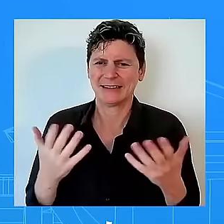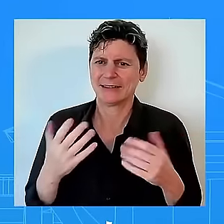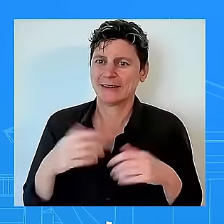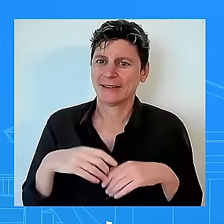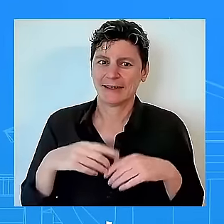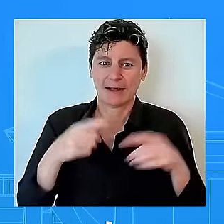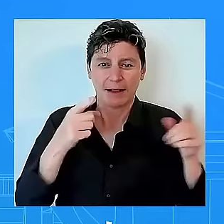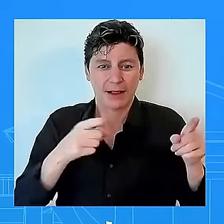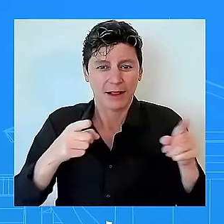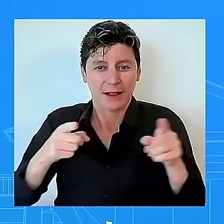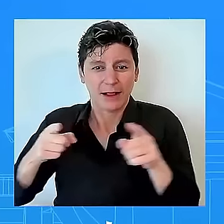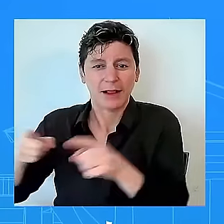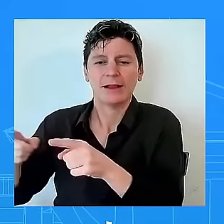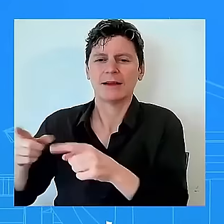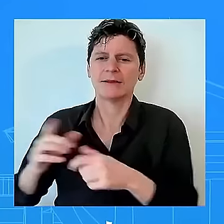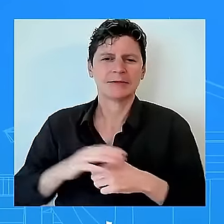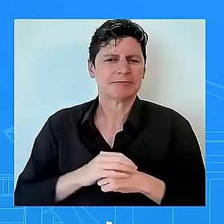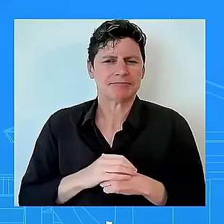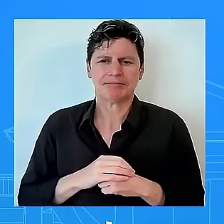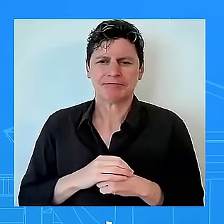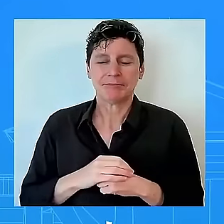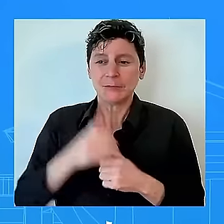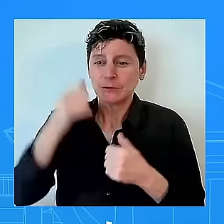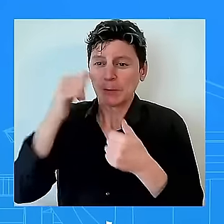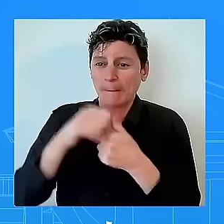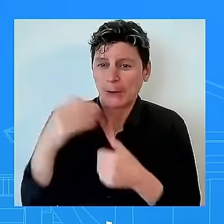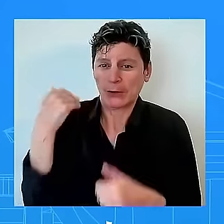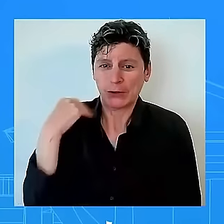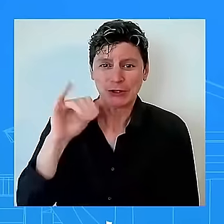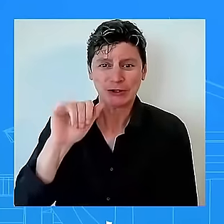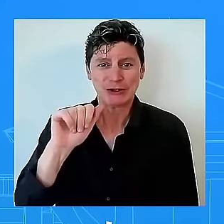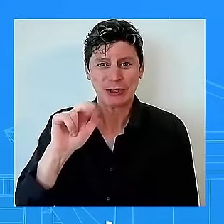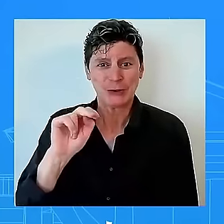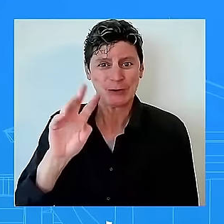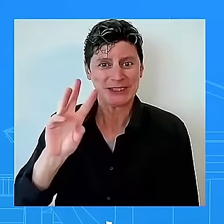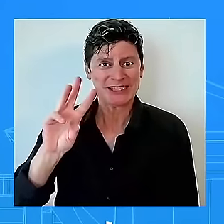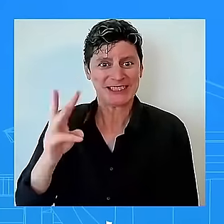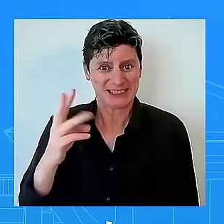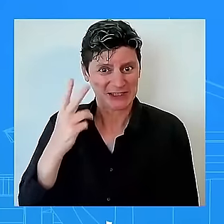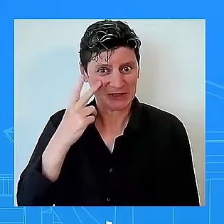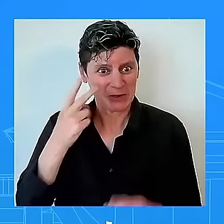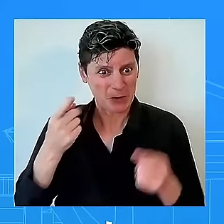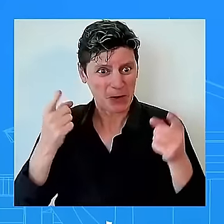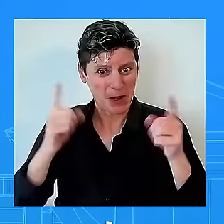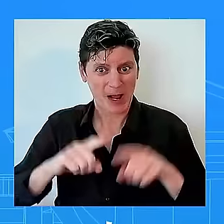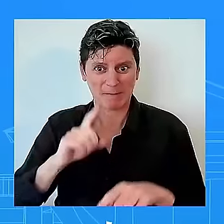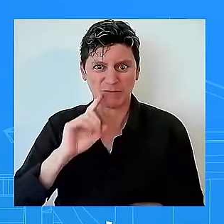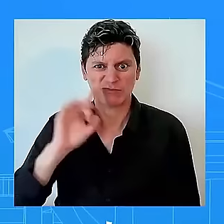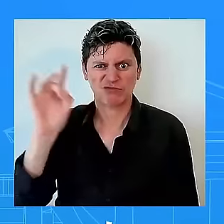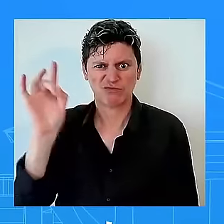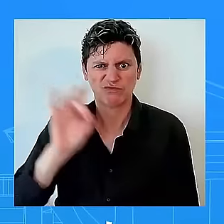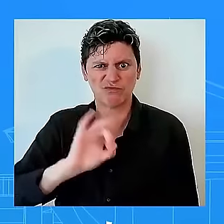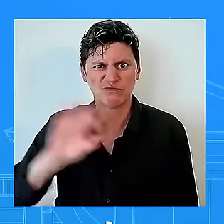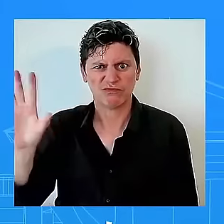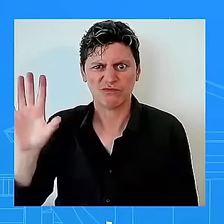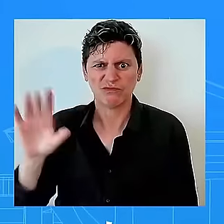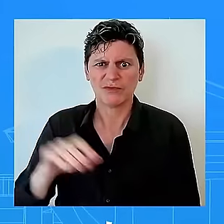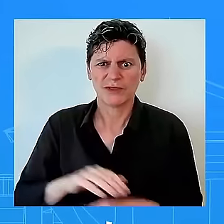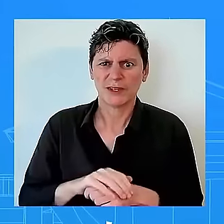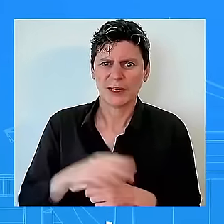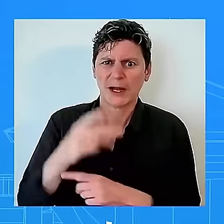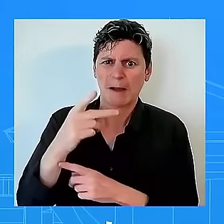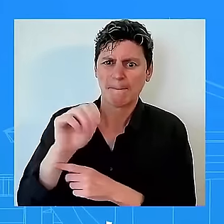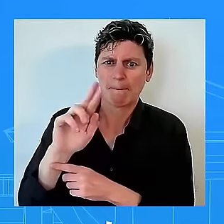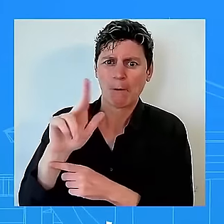happened to sadly to paul pelosi and we saw what happened at butler the aftermath of butler and